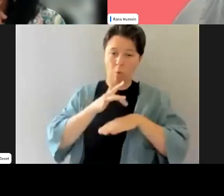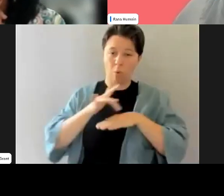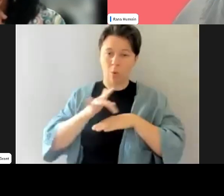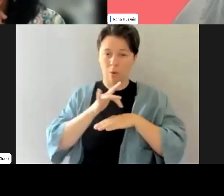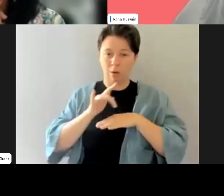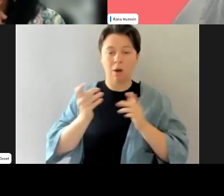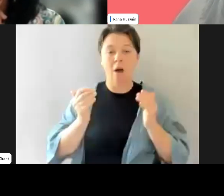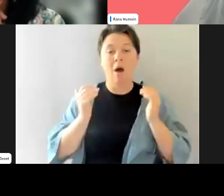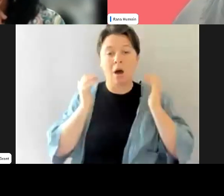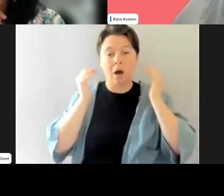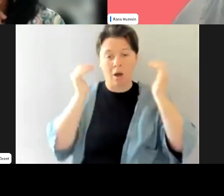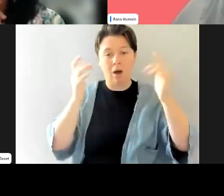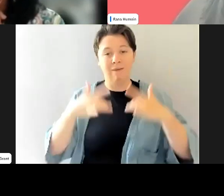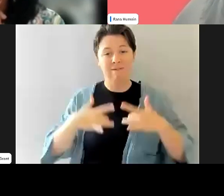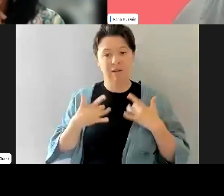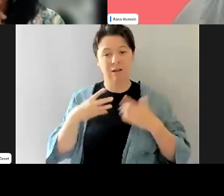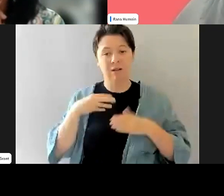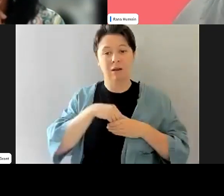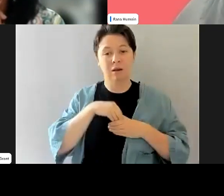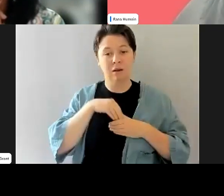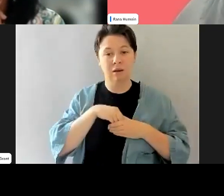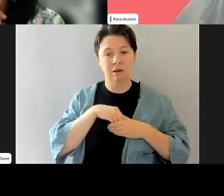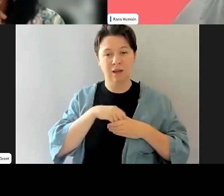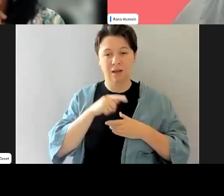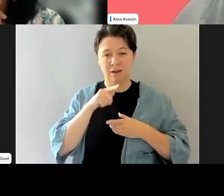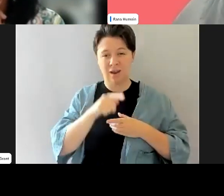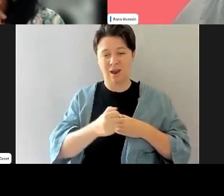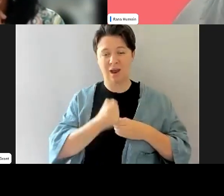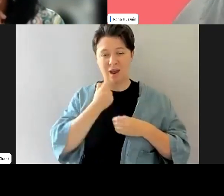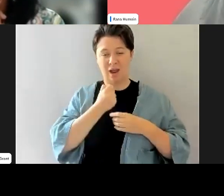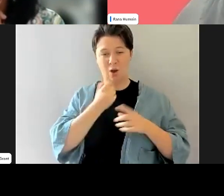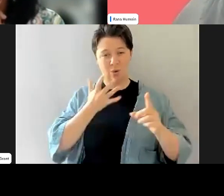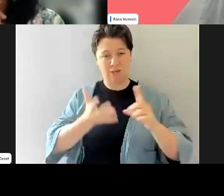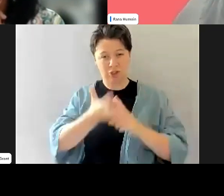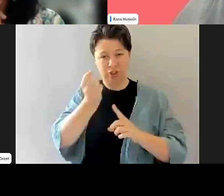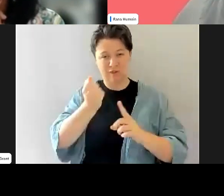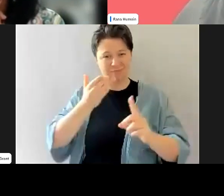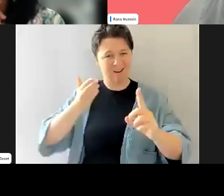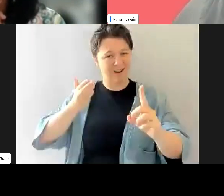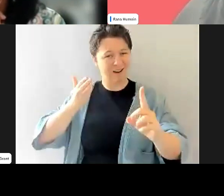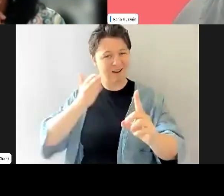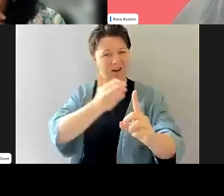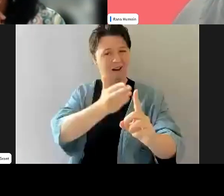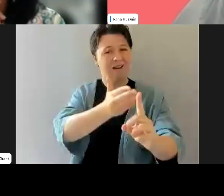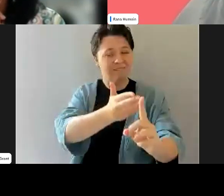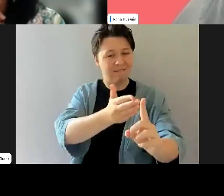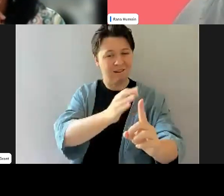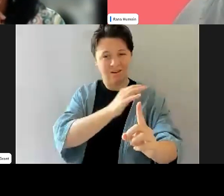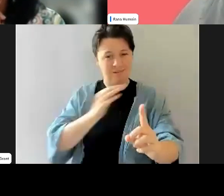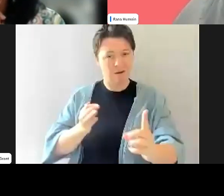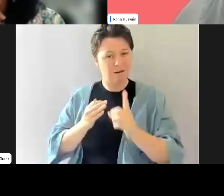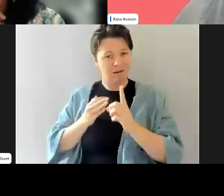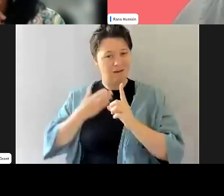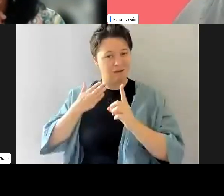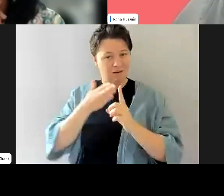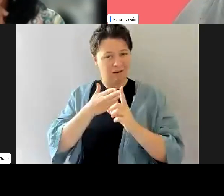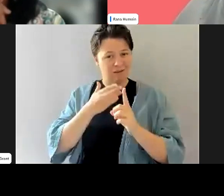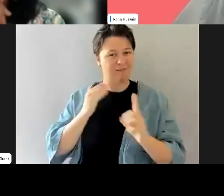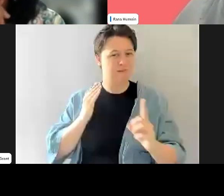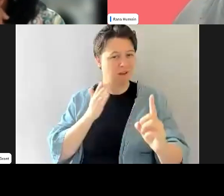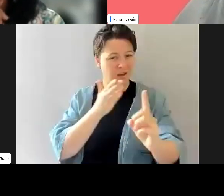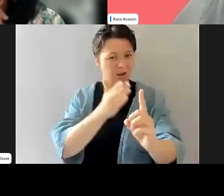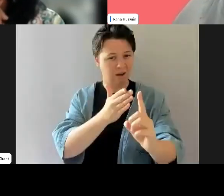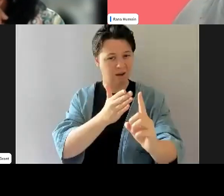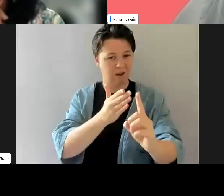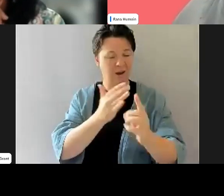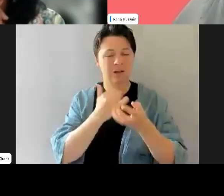goalposts shift much further away to achieve similar positions of, of leadership or to be at the tables and all that kind of stuff. So